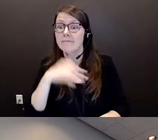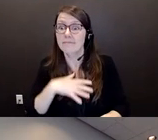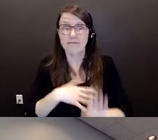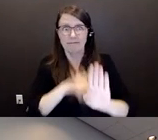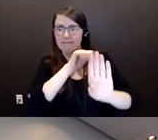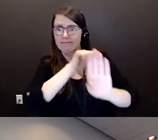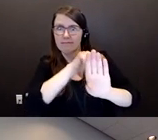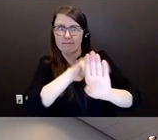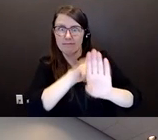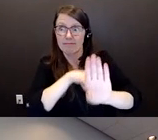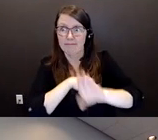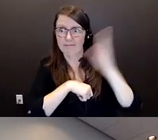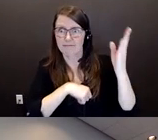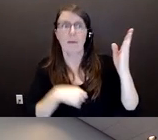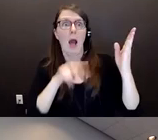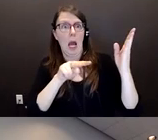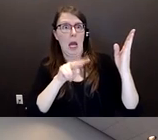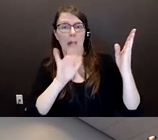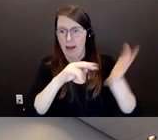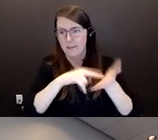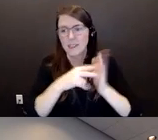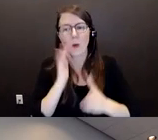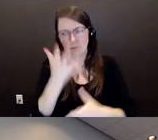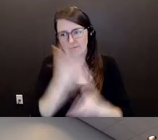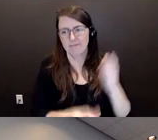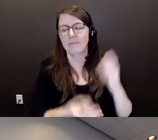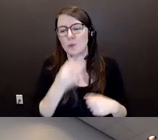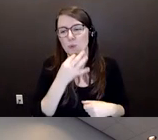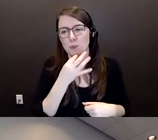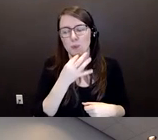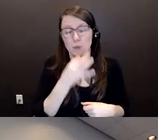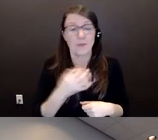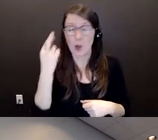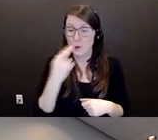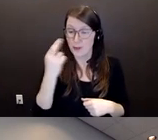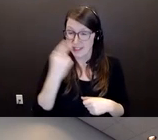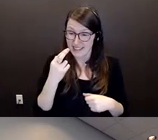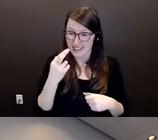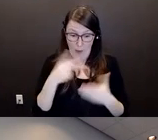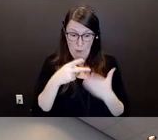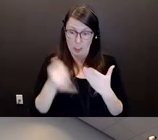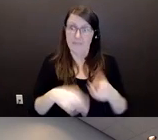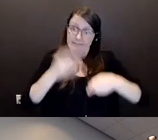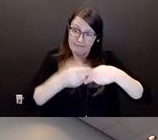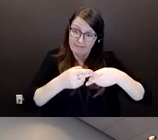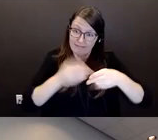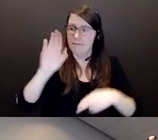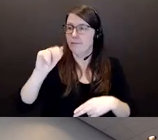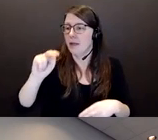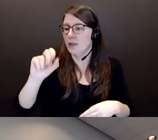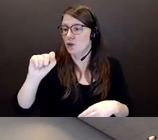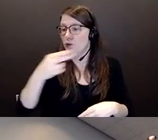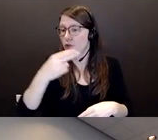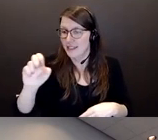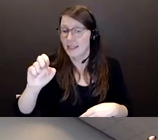pass. Banshee is, and the reason that we used it as a project name is because it was the name of a